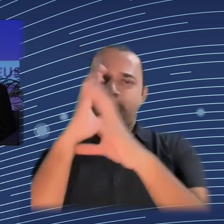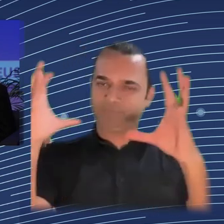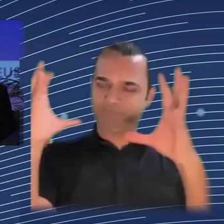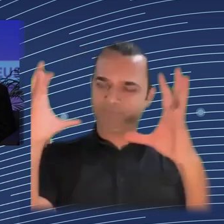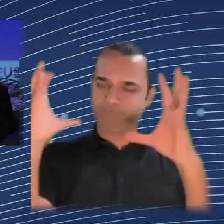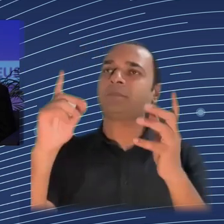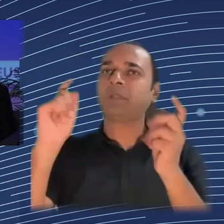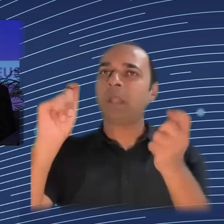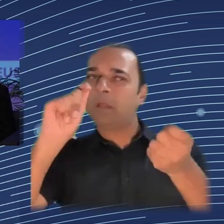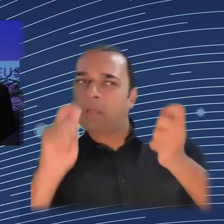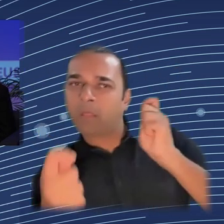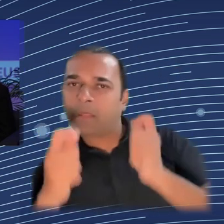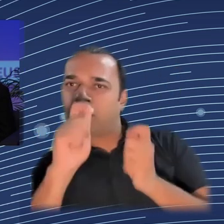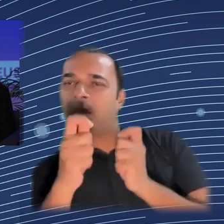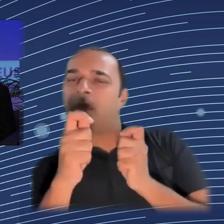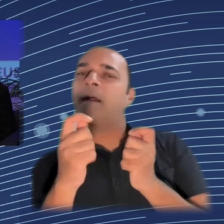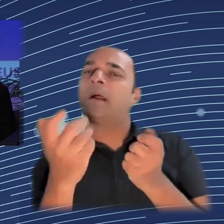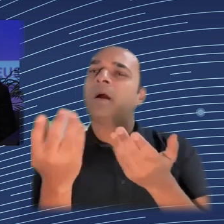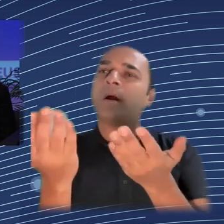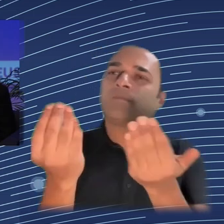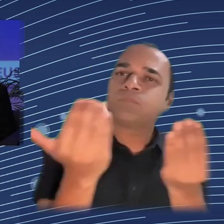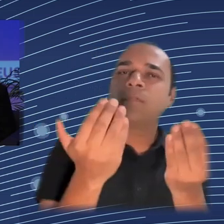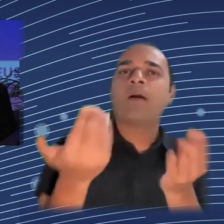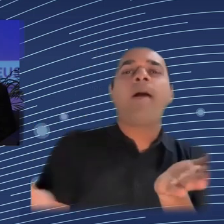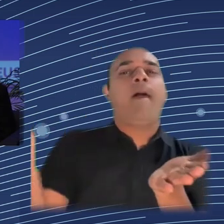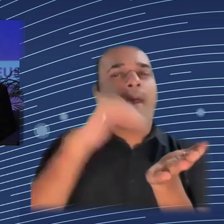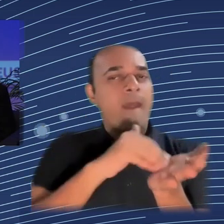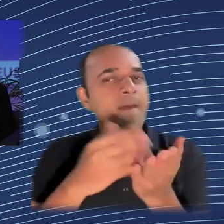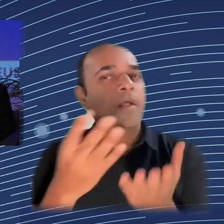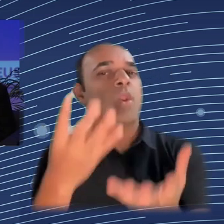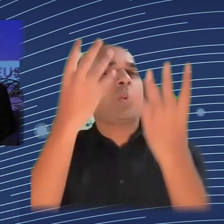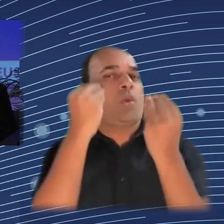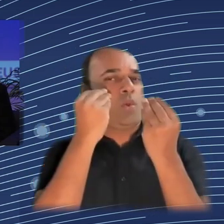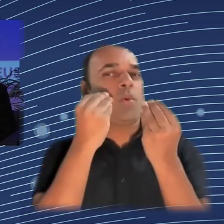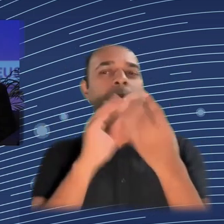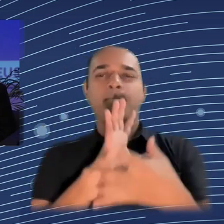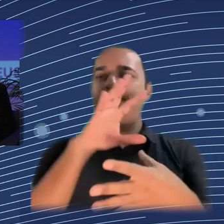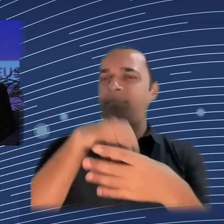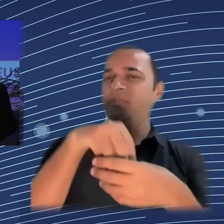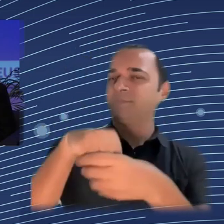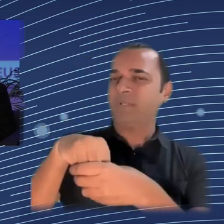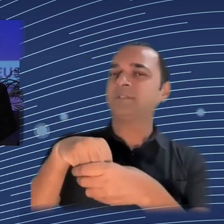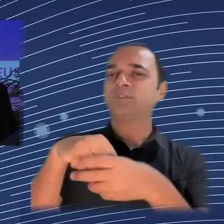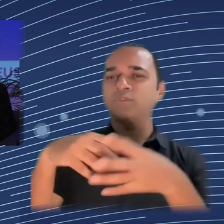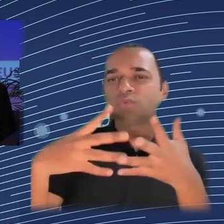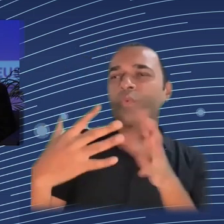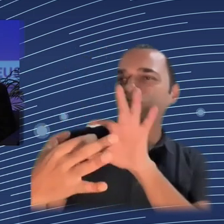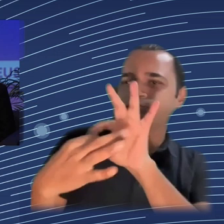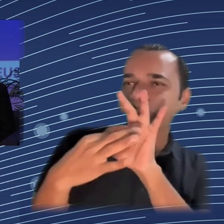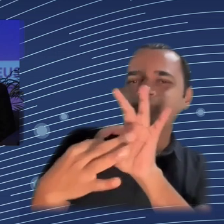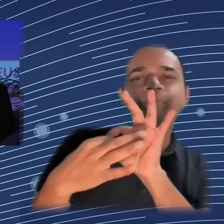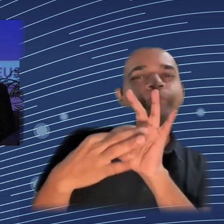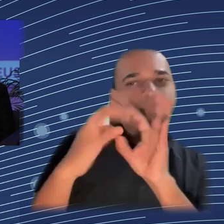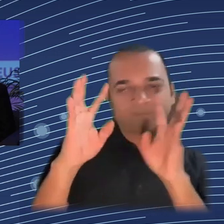being ready for uncertainty, which is what co-creation participation really means. And what this might mean also